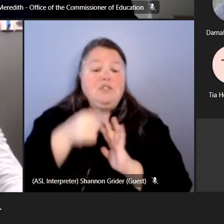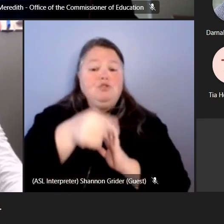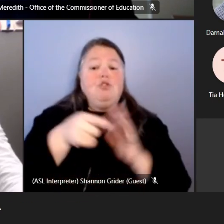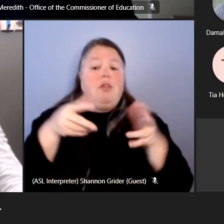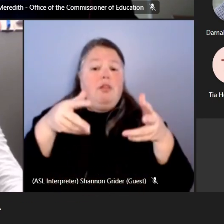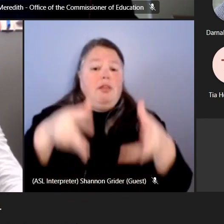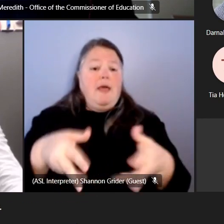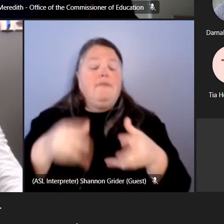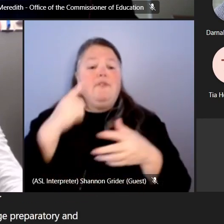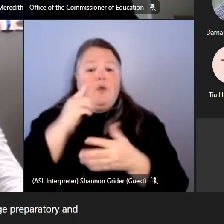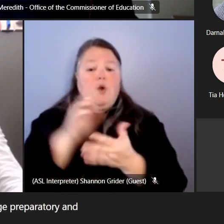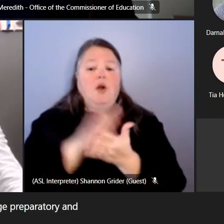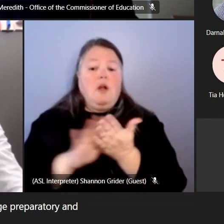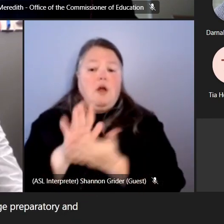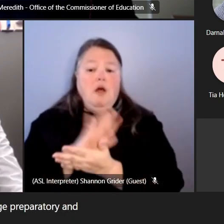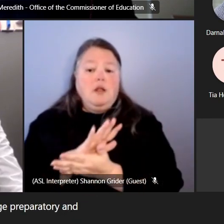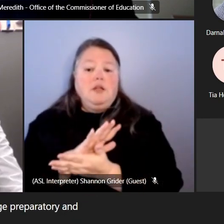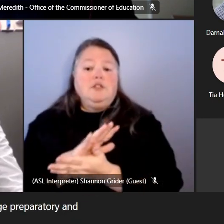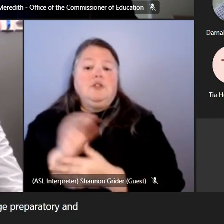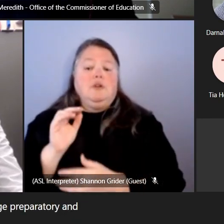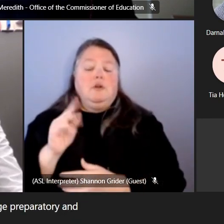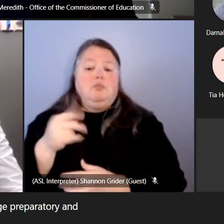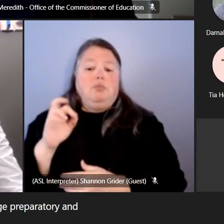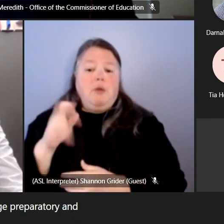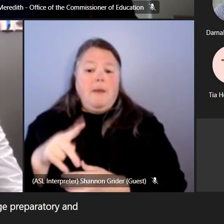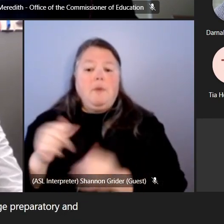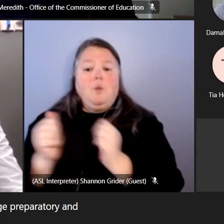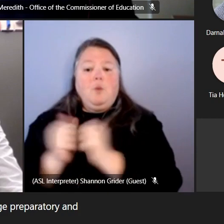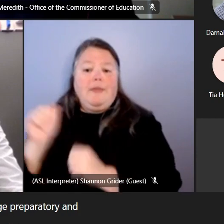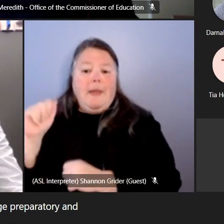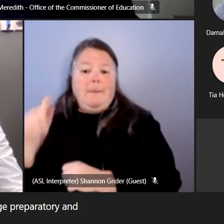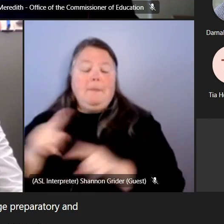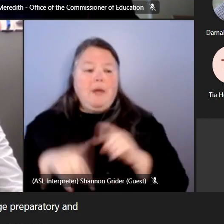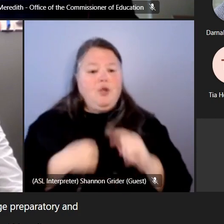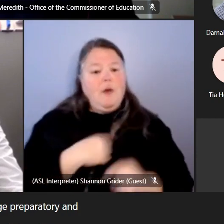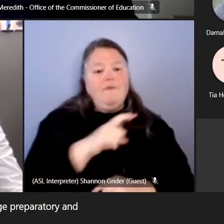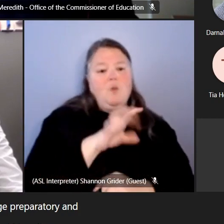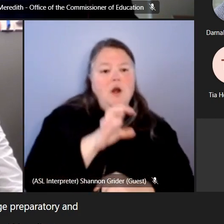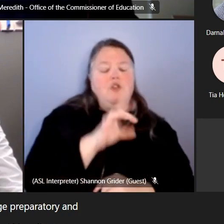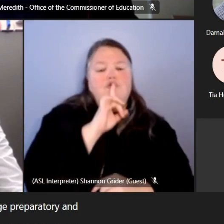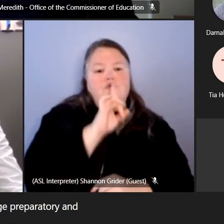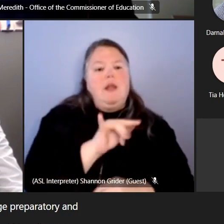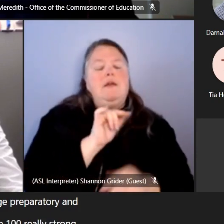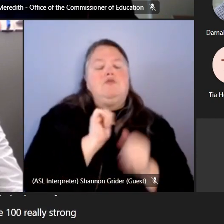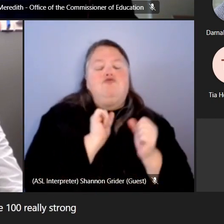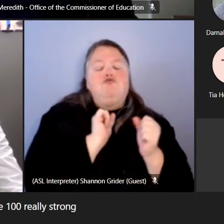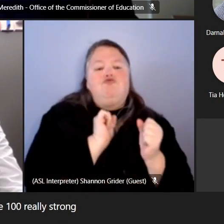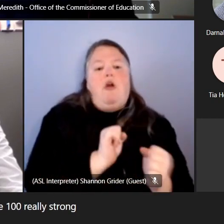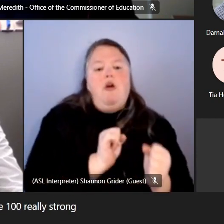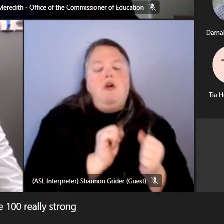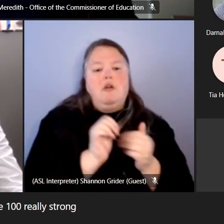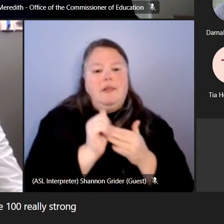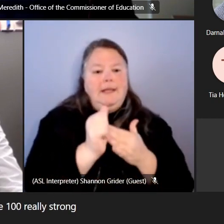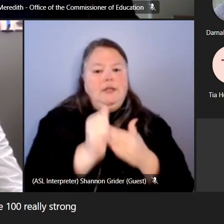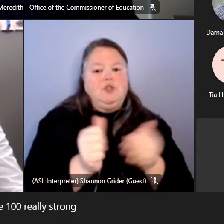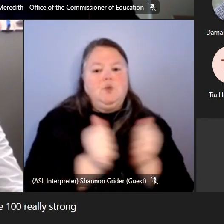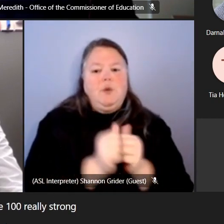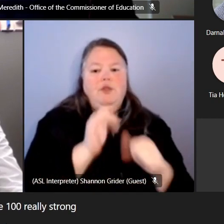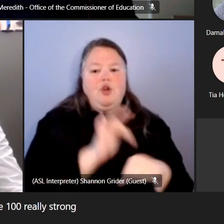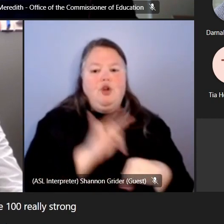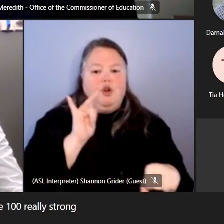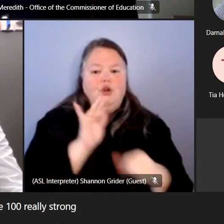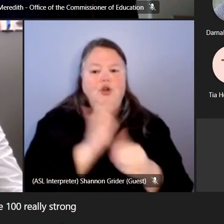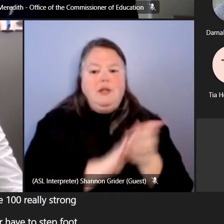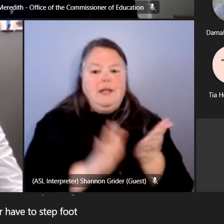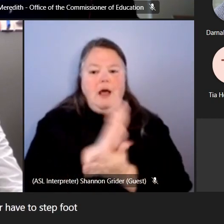college preparatory and then like 20 ap students while you have like a hundred really strong leaders at the early college that don't ever have to